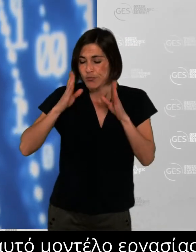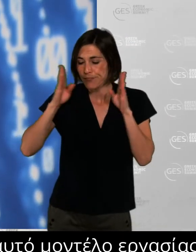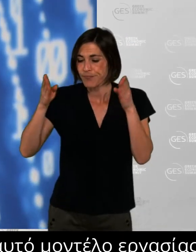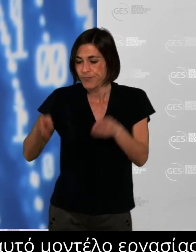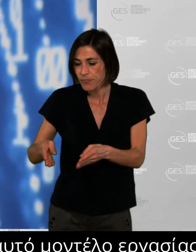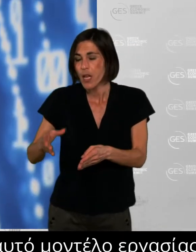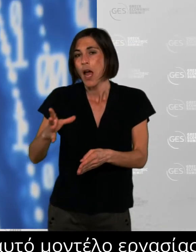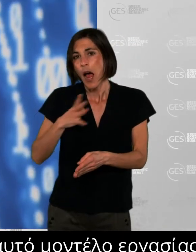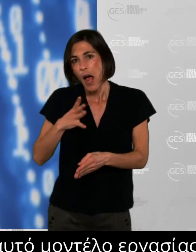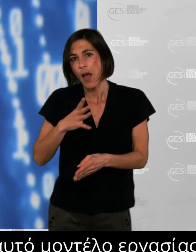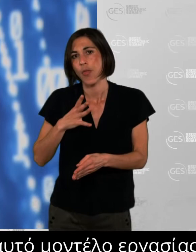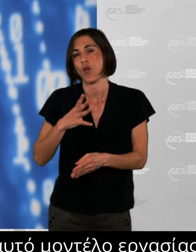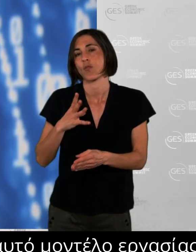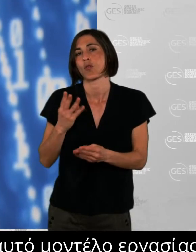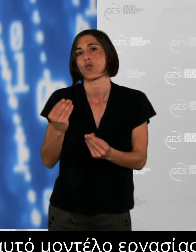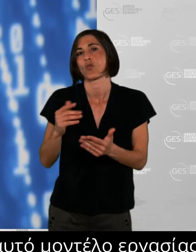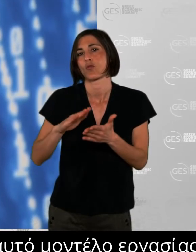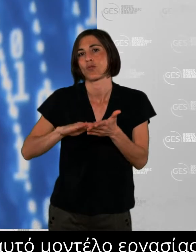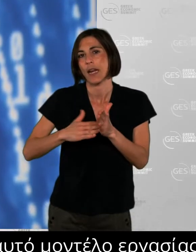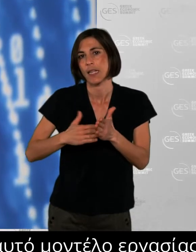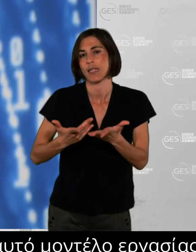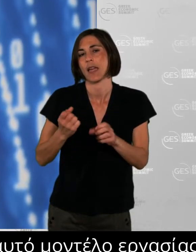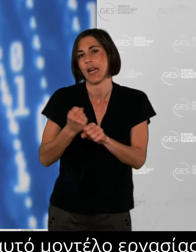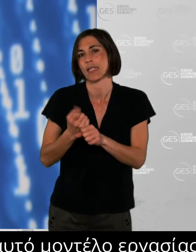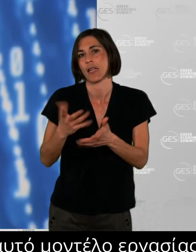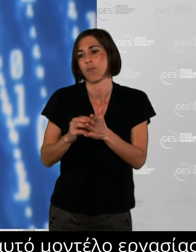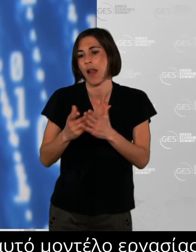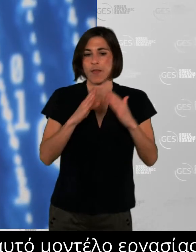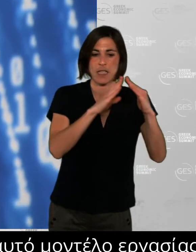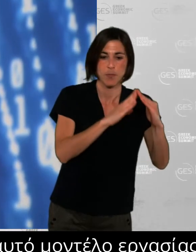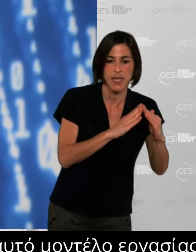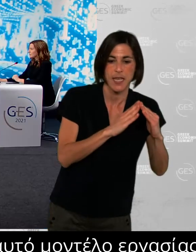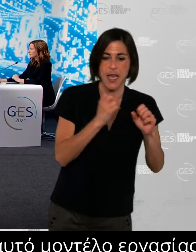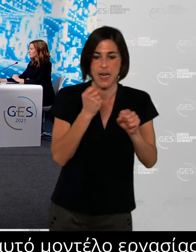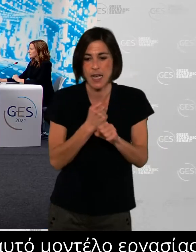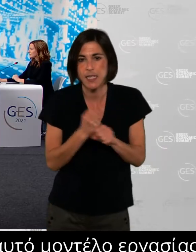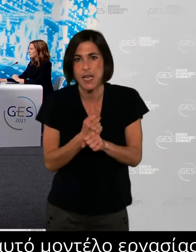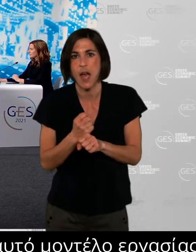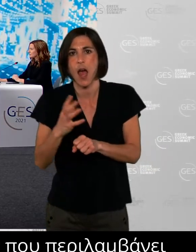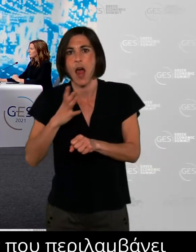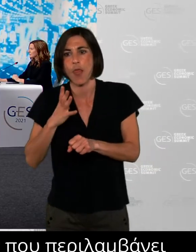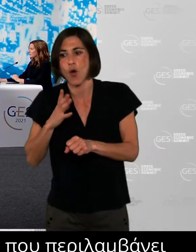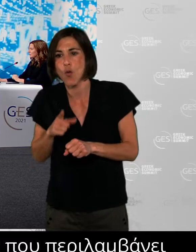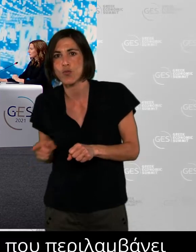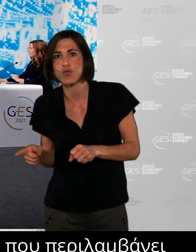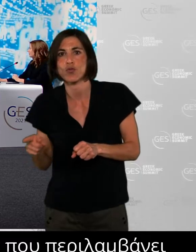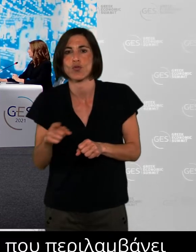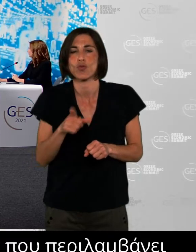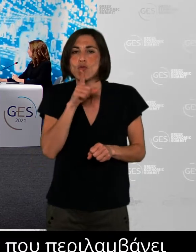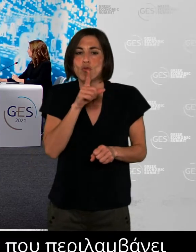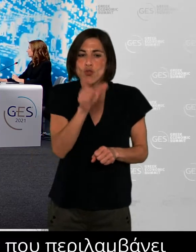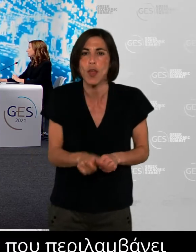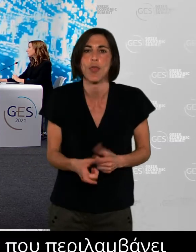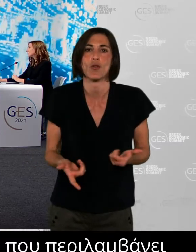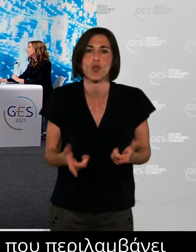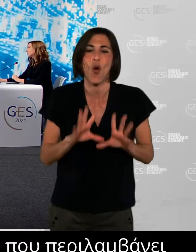which at the moment are not that clear uh right and this is something that it's very important for every employer every organization to kind